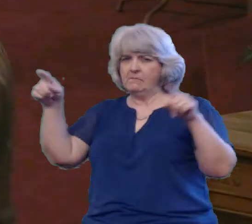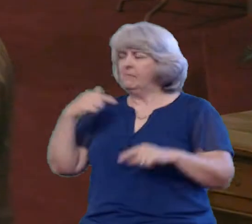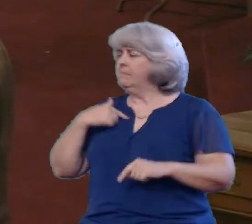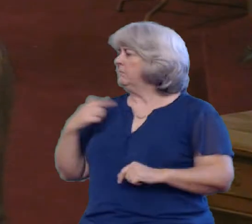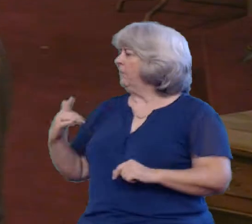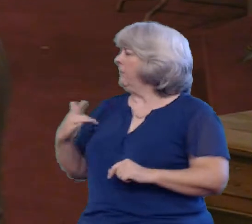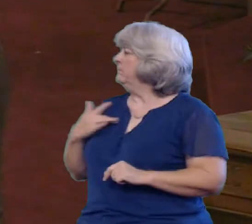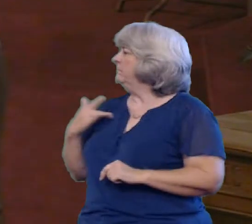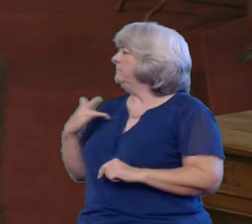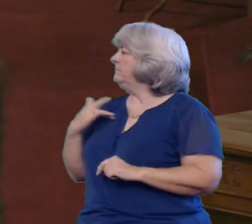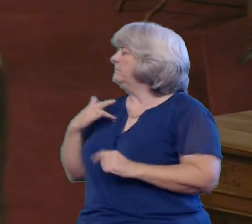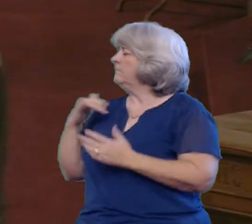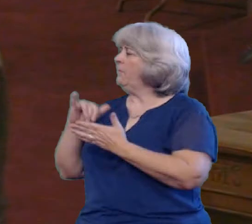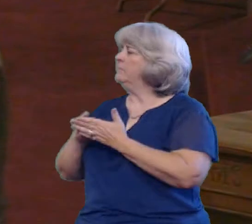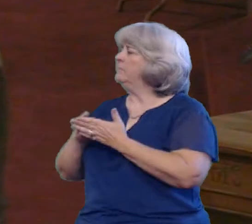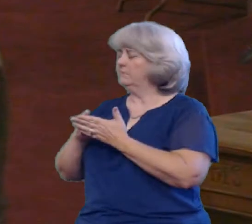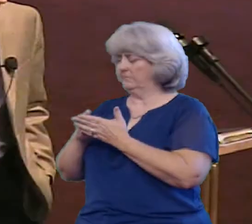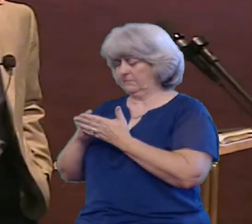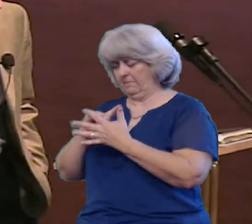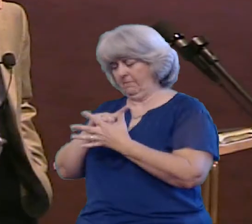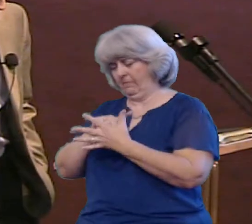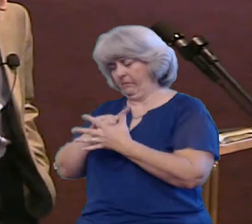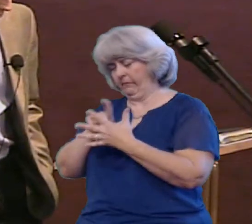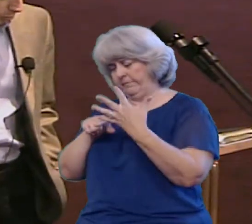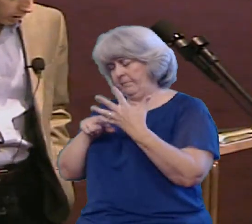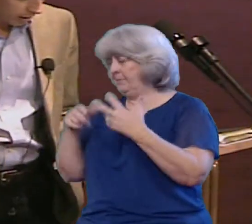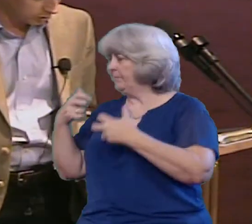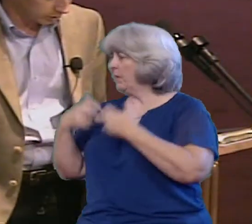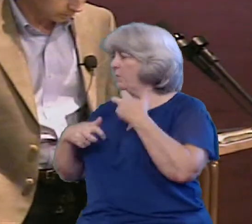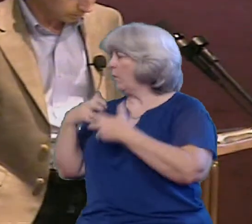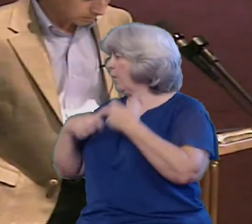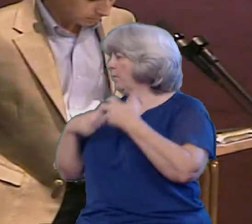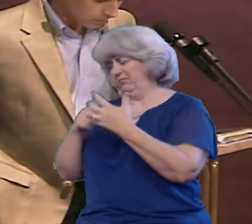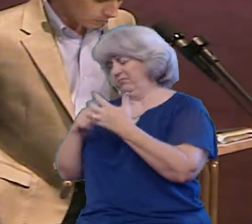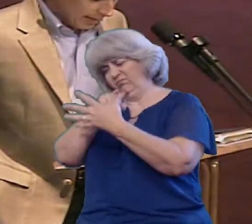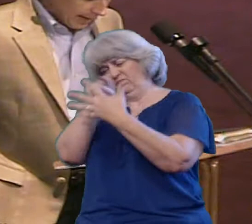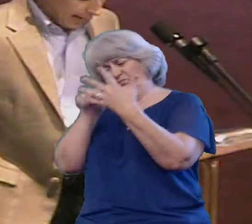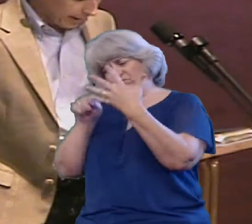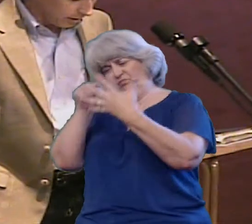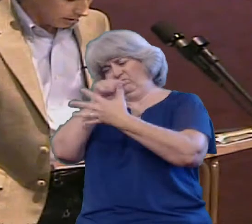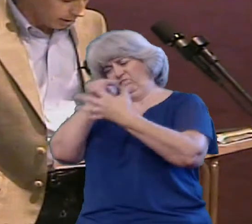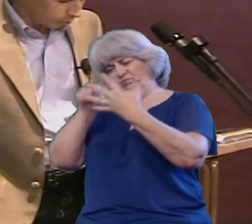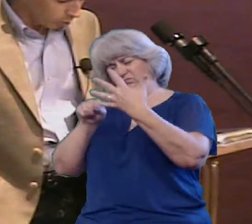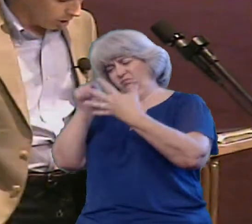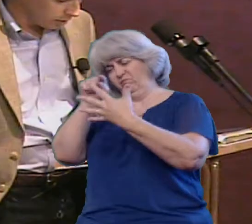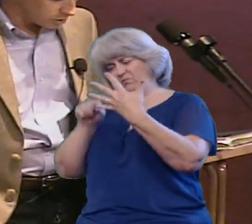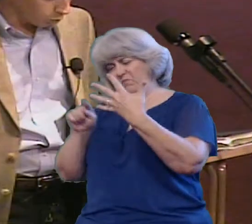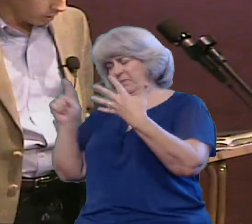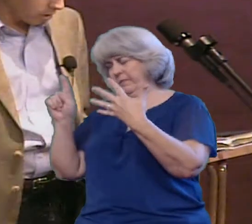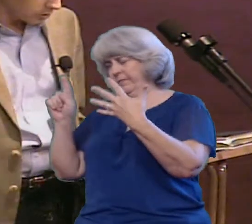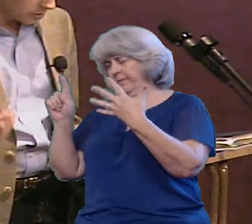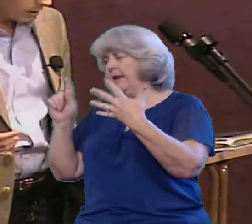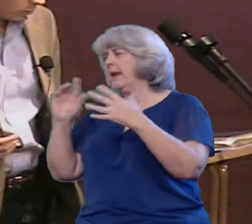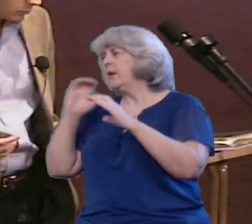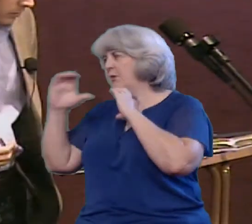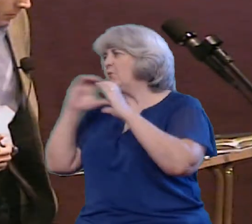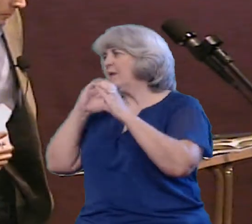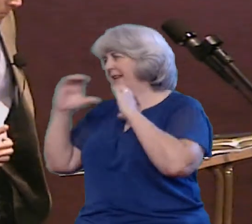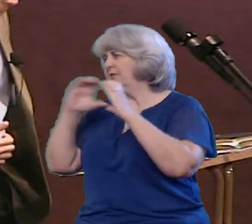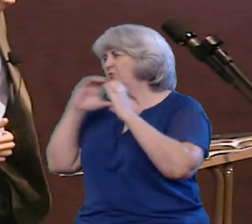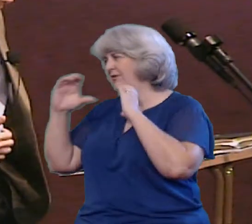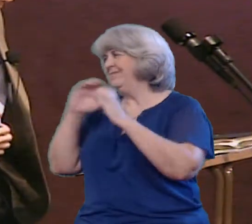one And at least probably in the top five problems within those families is communication And if we're honest with ourselves